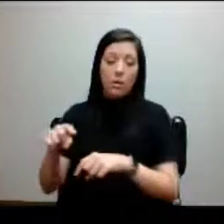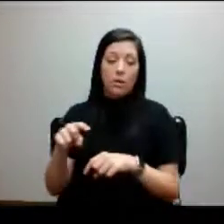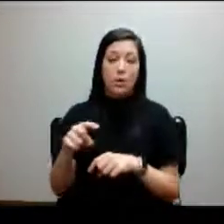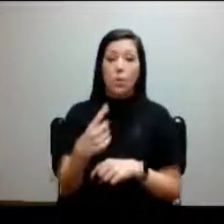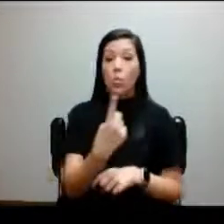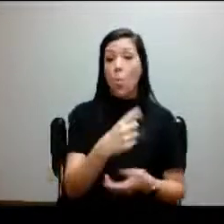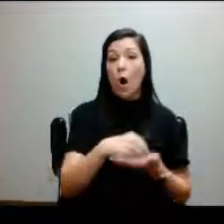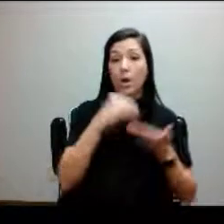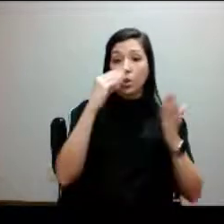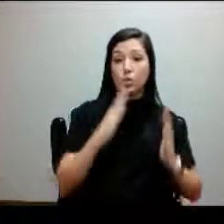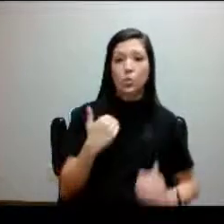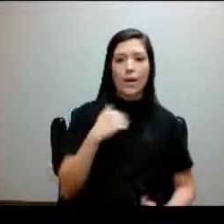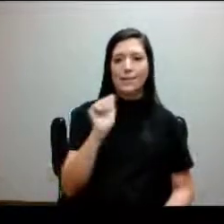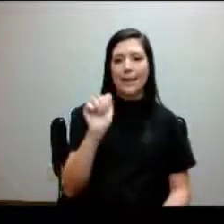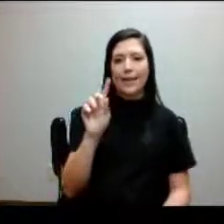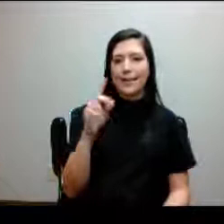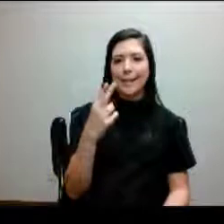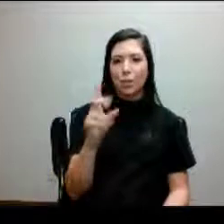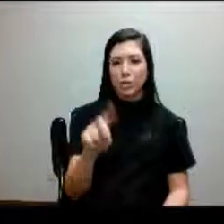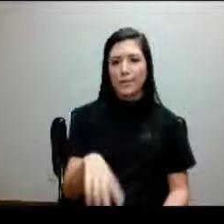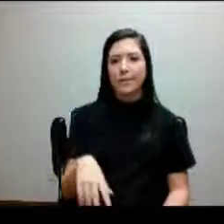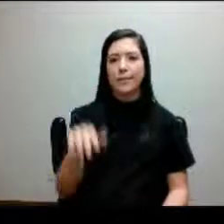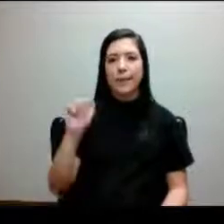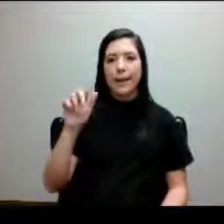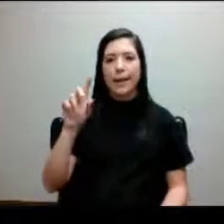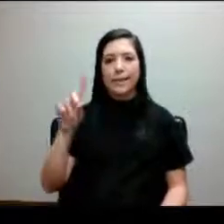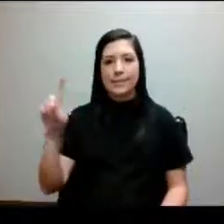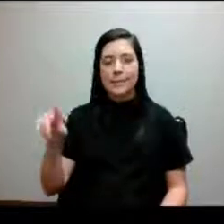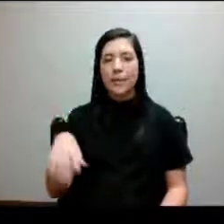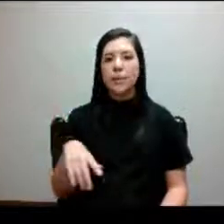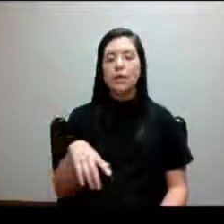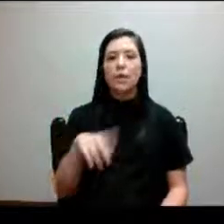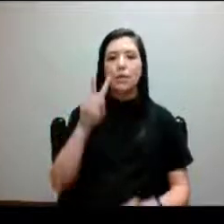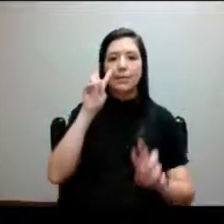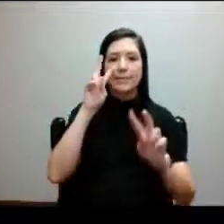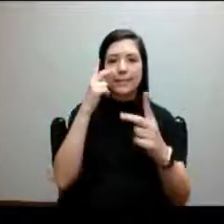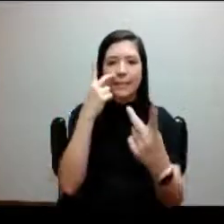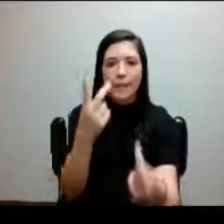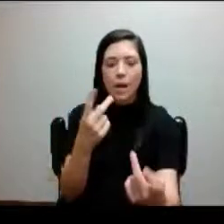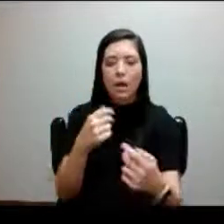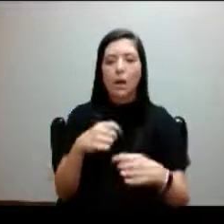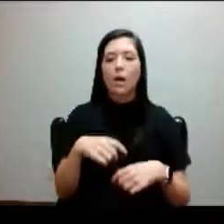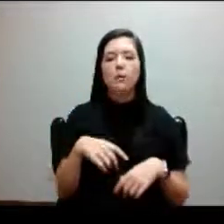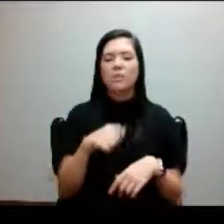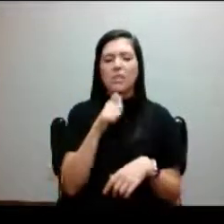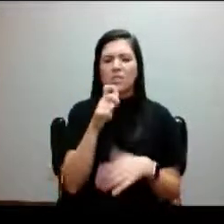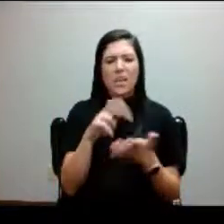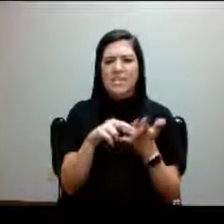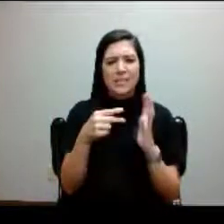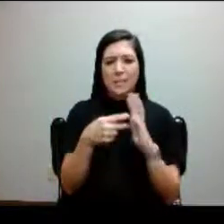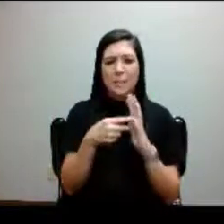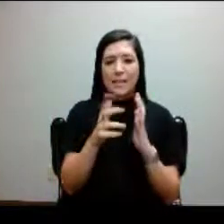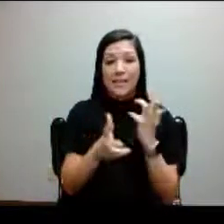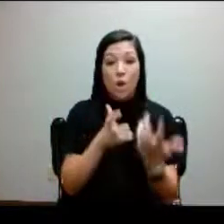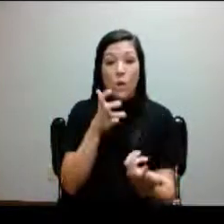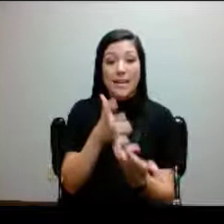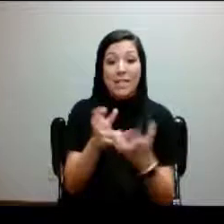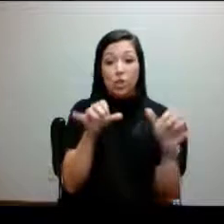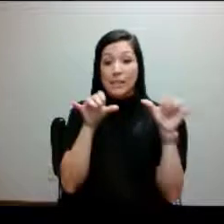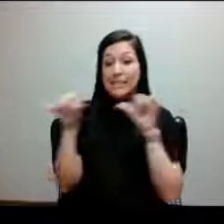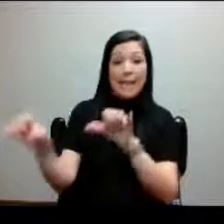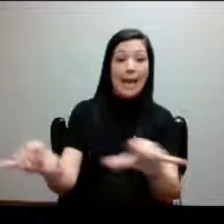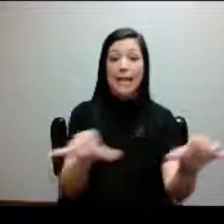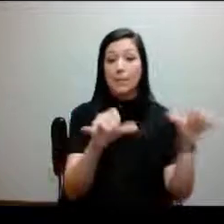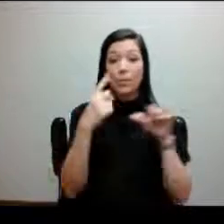student has ADHD, ADD, dyslexia doesn't mean that the accommodation will be the same for